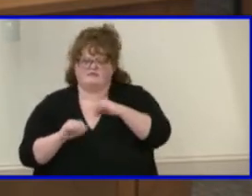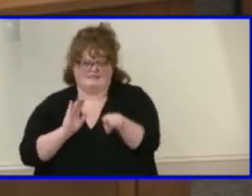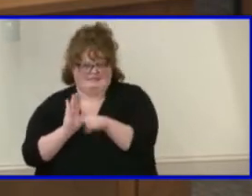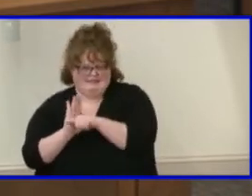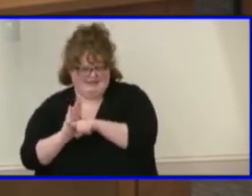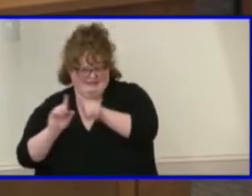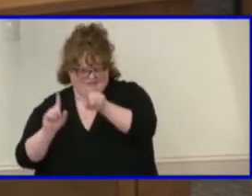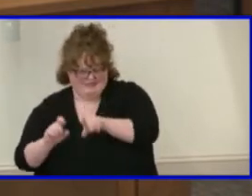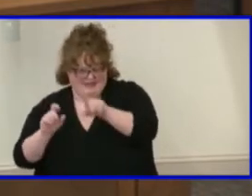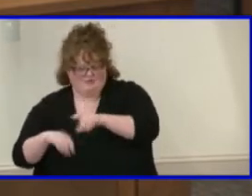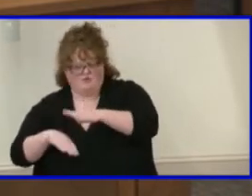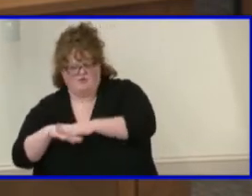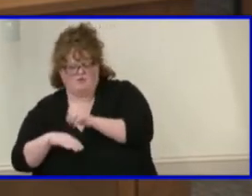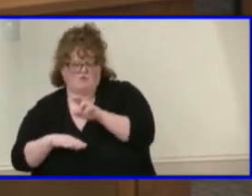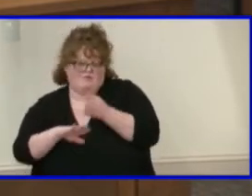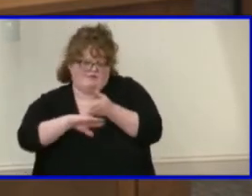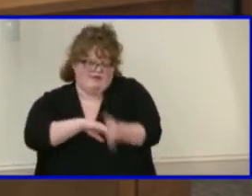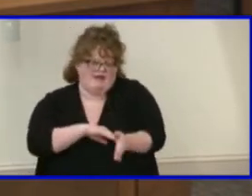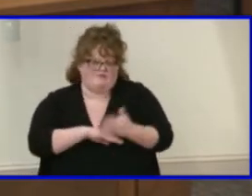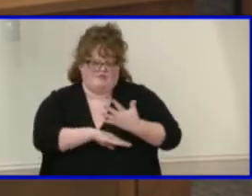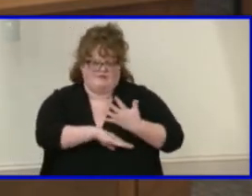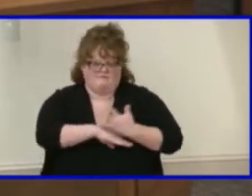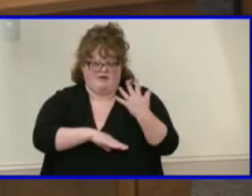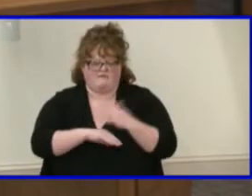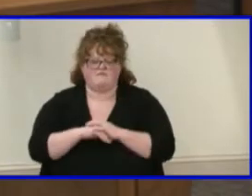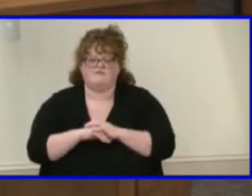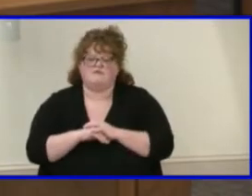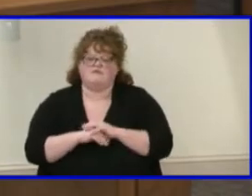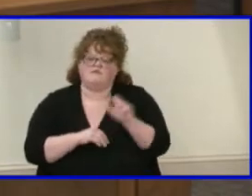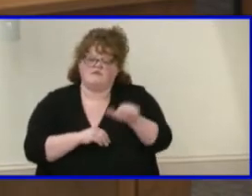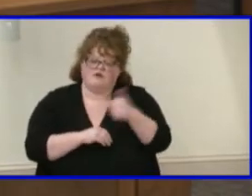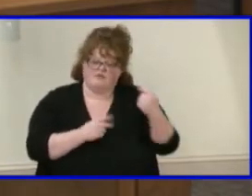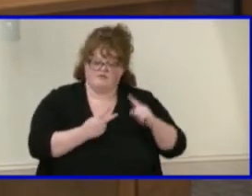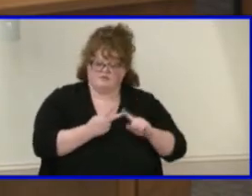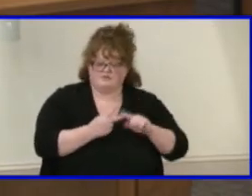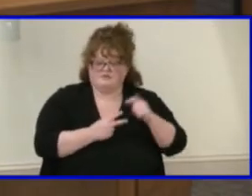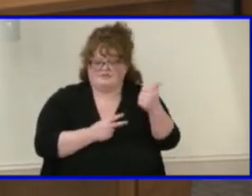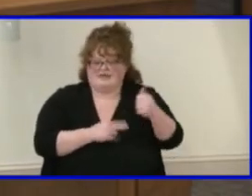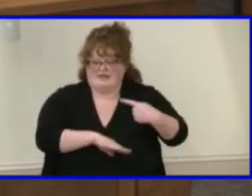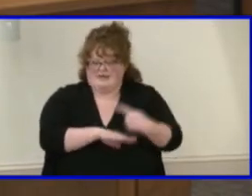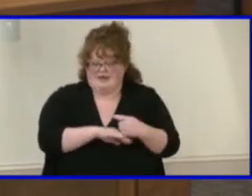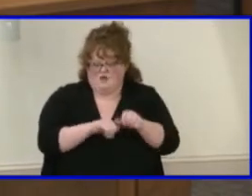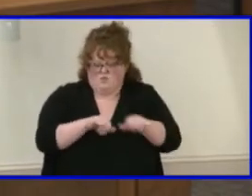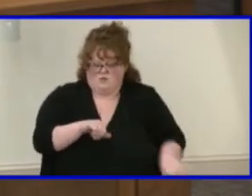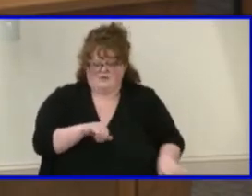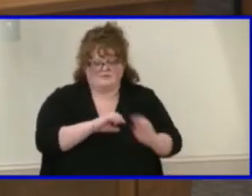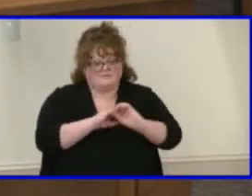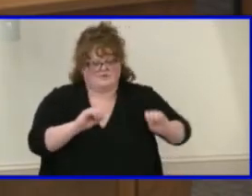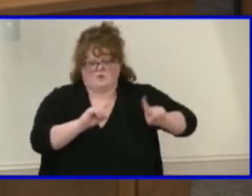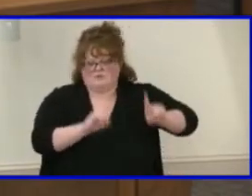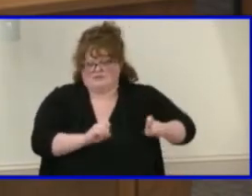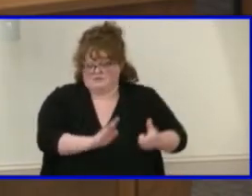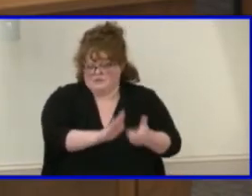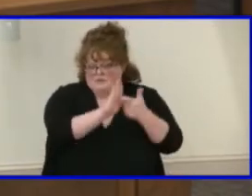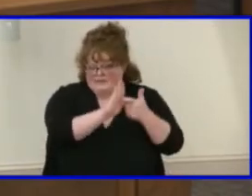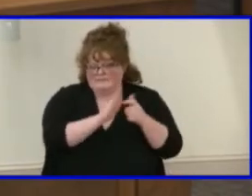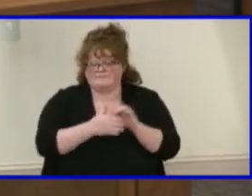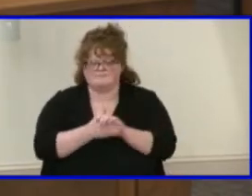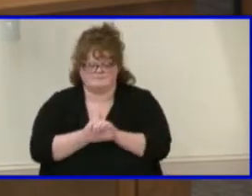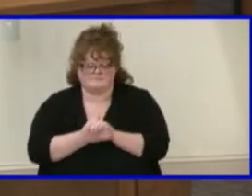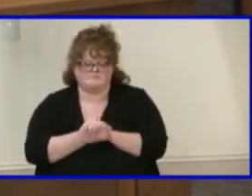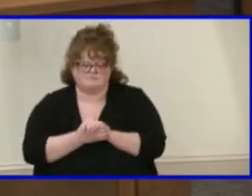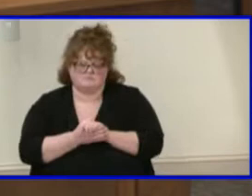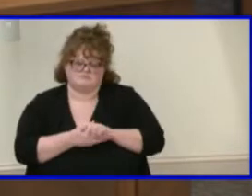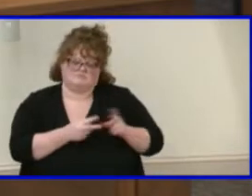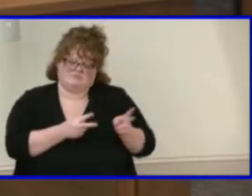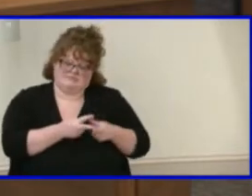after day five. The alternative is a 10-day quarantine with no testing being required. These were